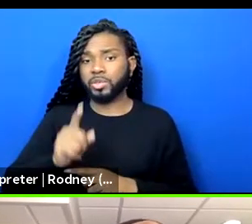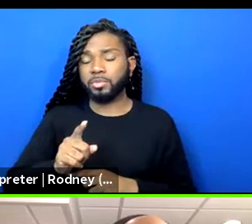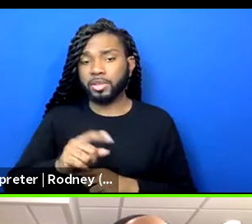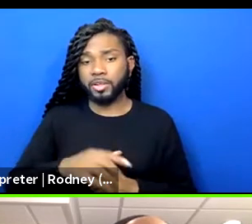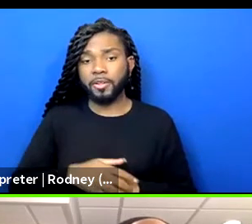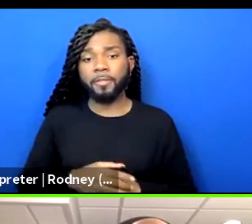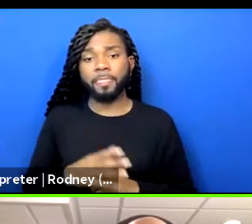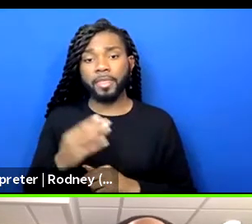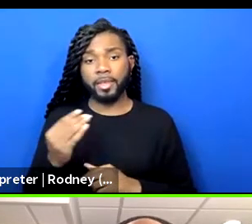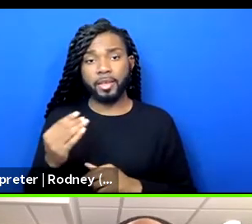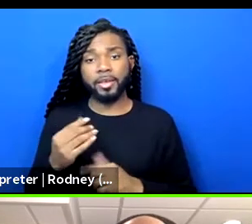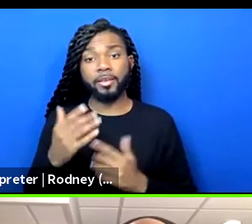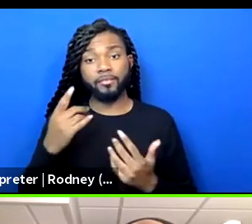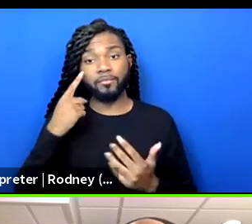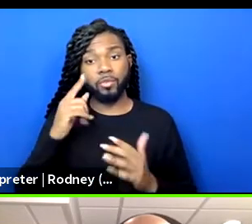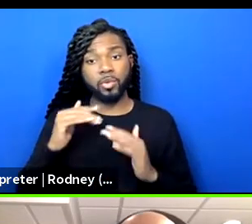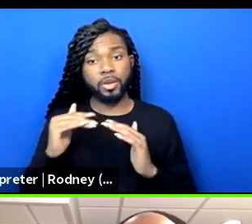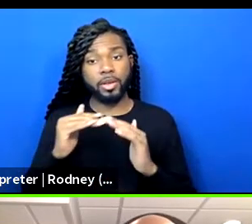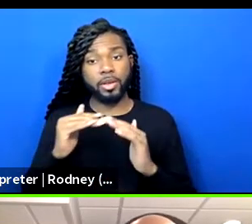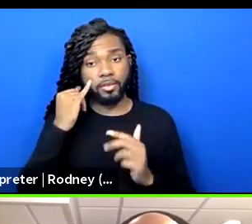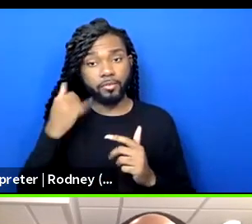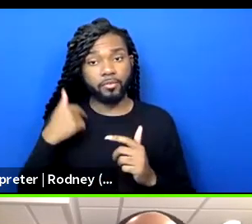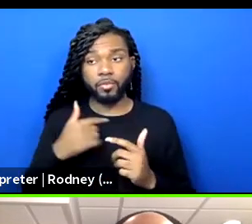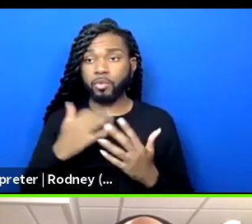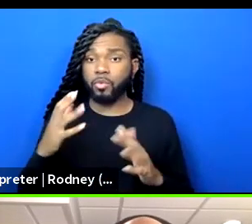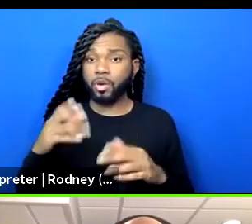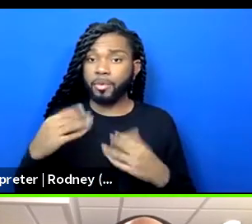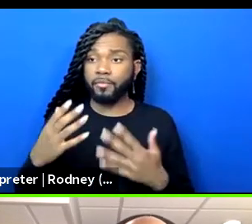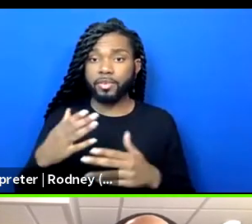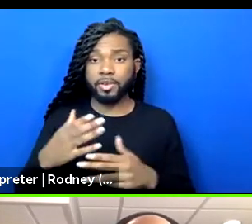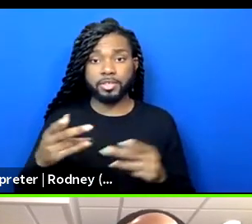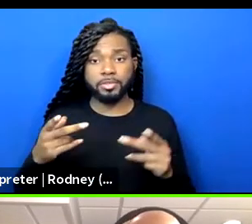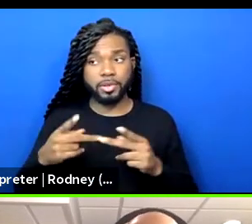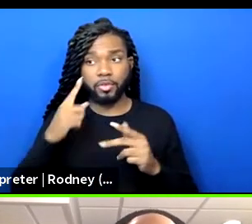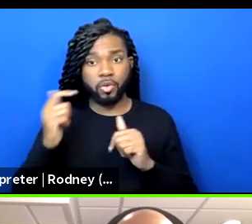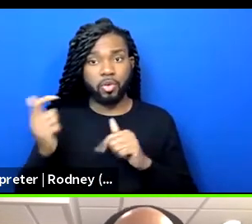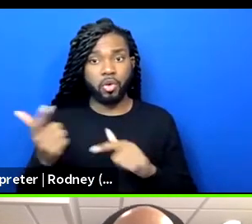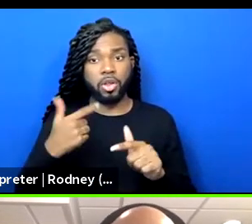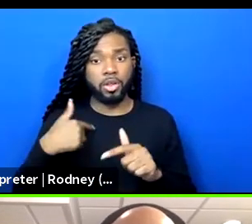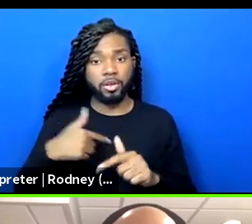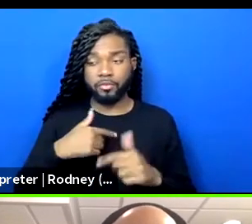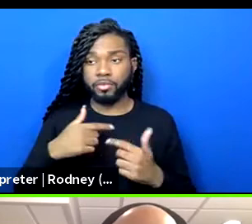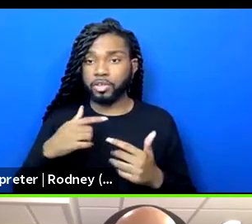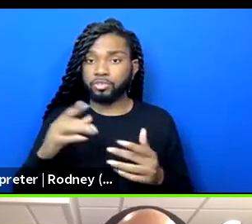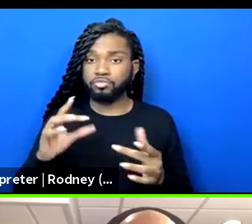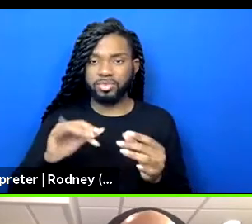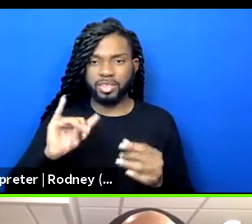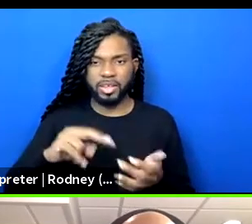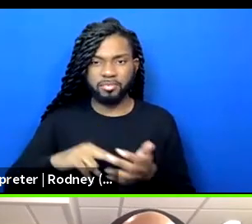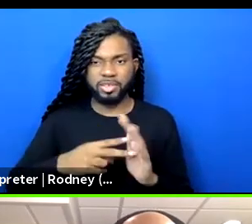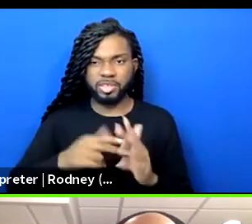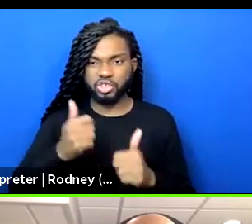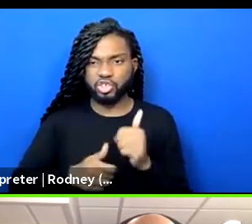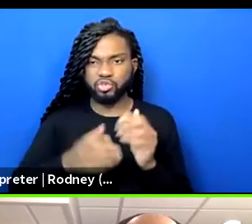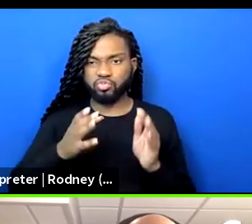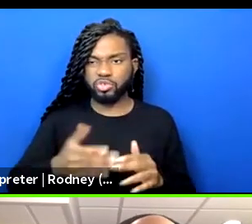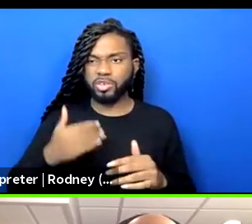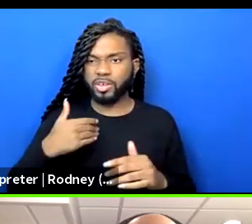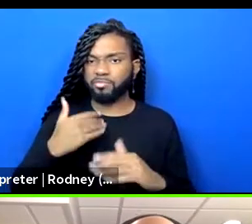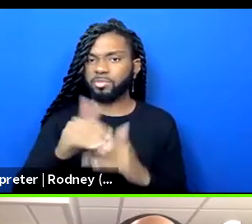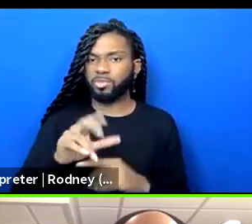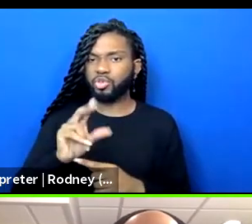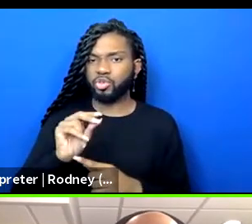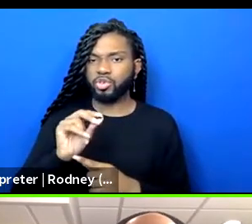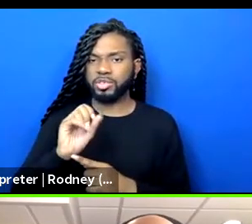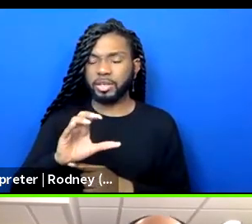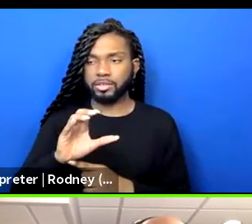the lens of equity, if we were to be equitable for space to share our voices, that gives us each 30 seconds, if that. Not a lot can happen in